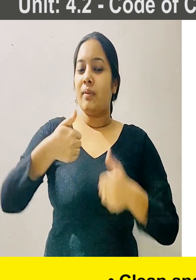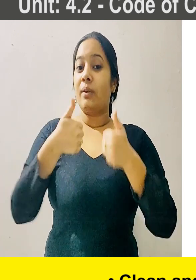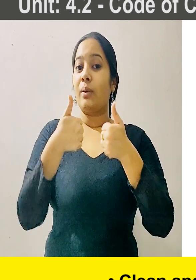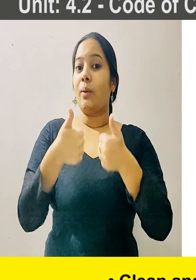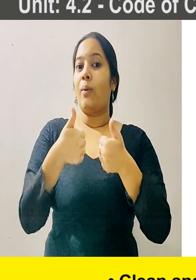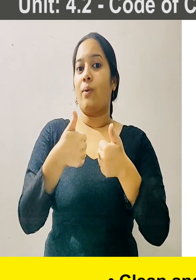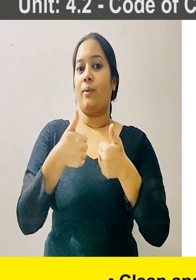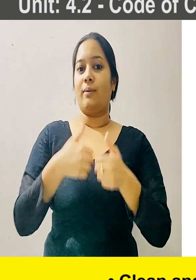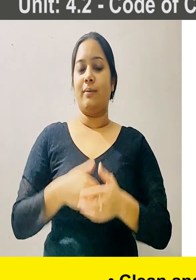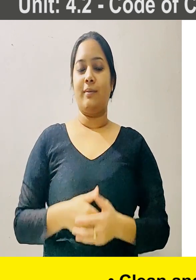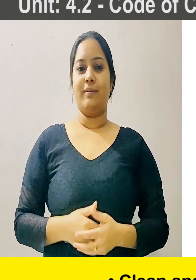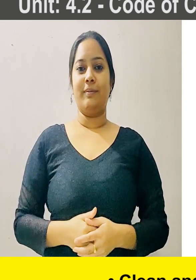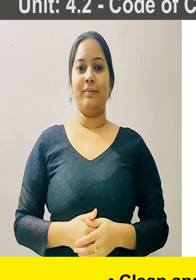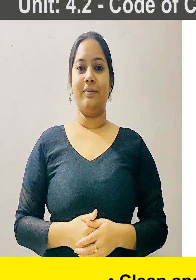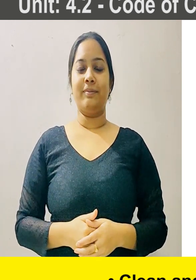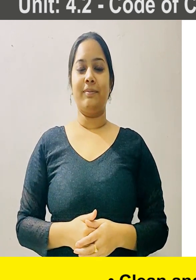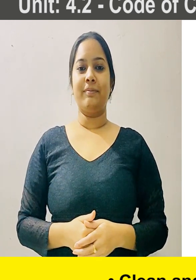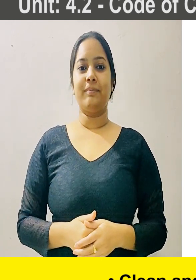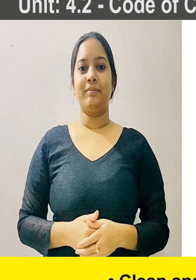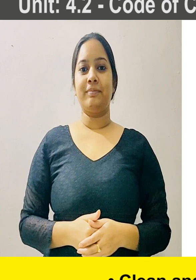Controlled body adore.